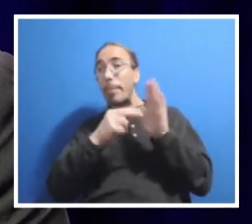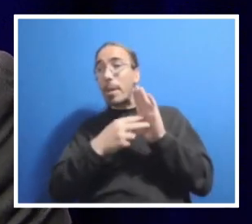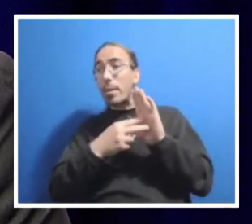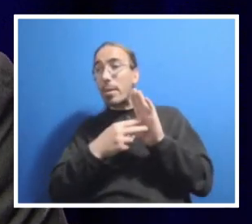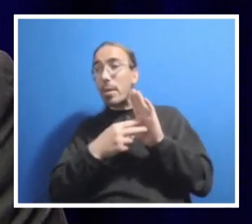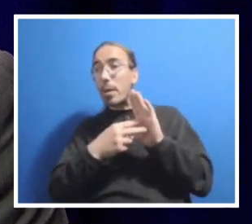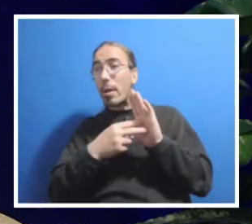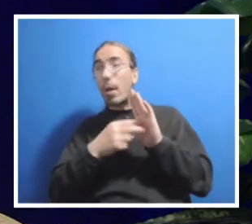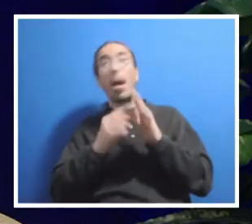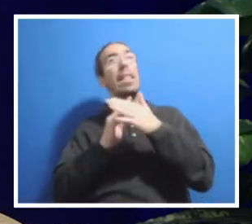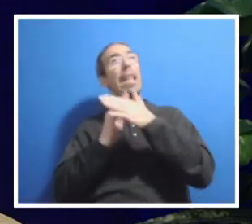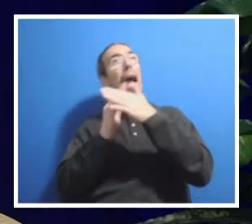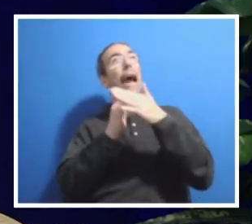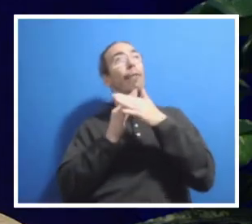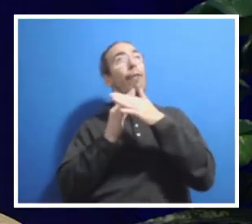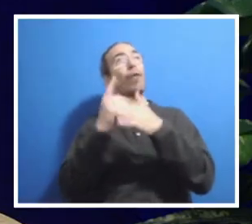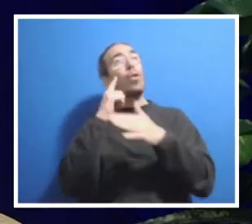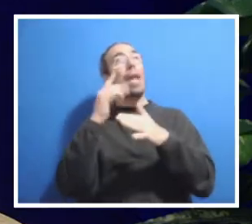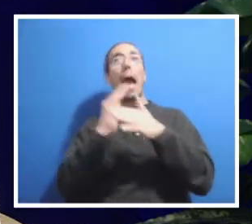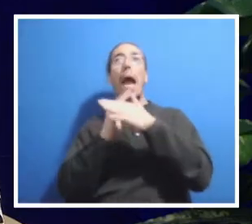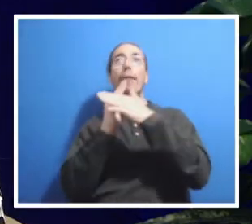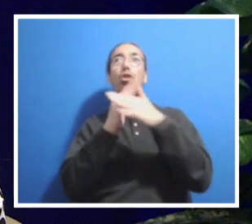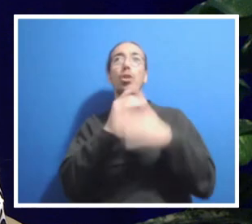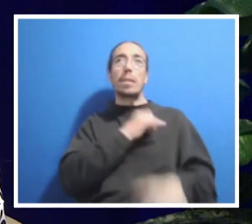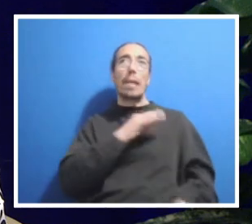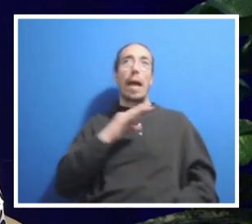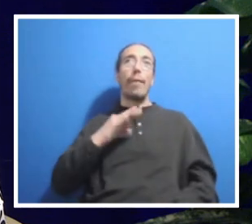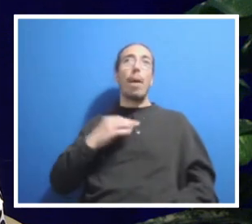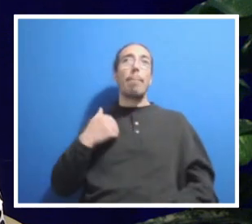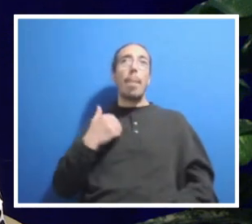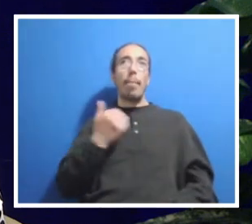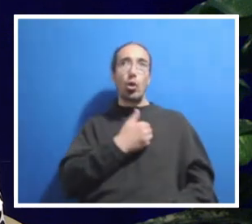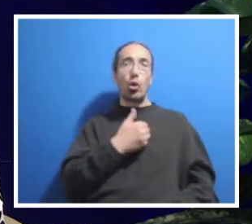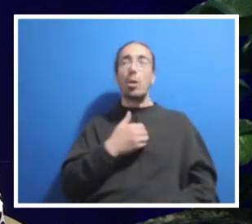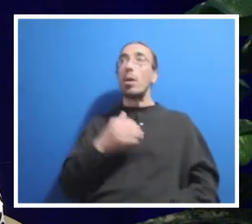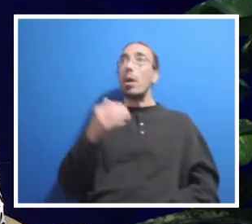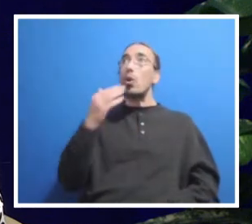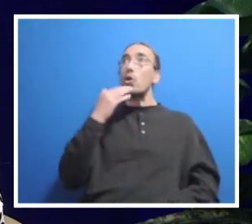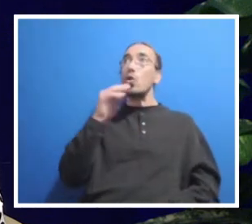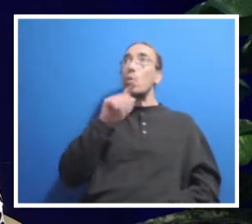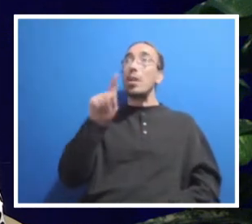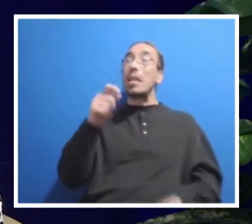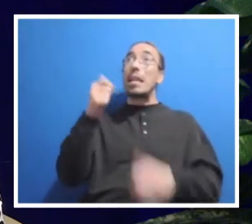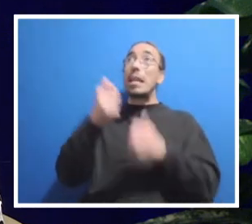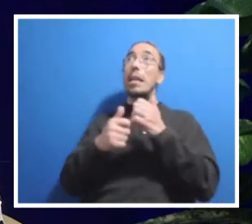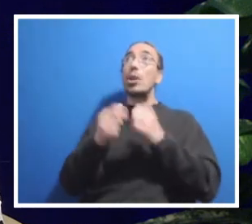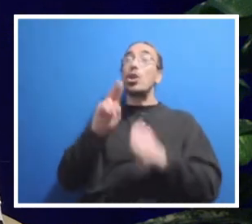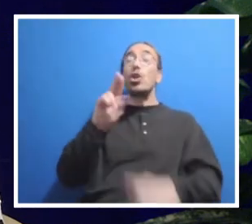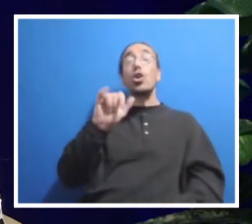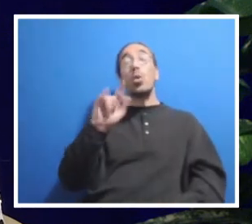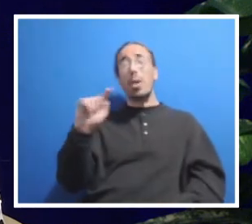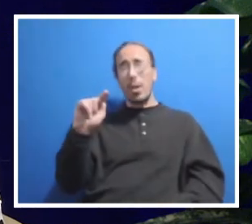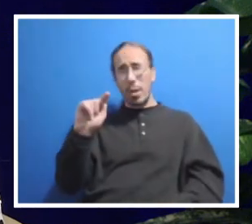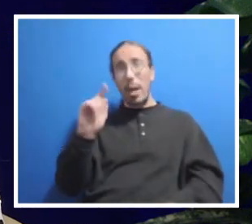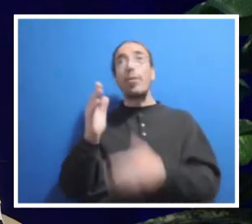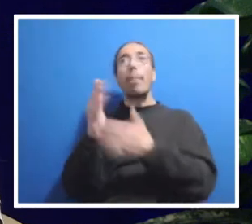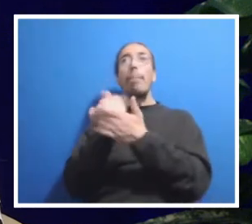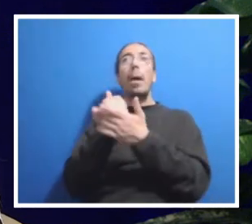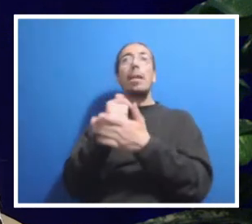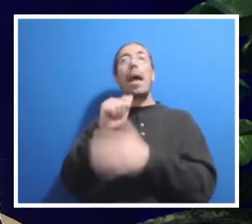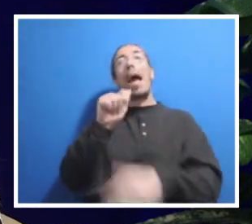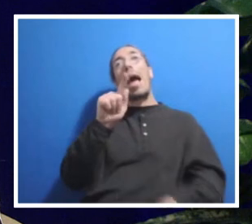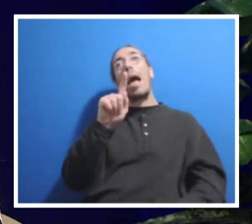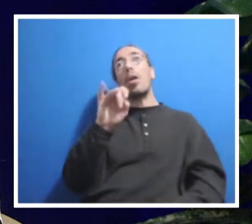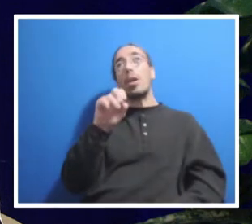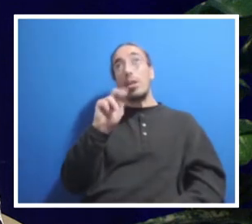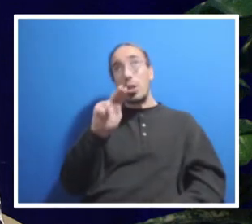general staff member? Yeah, it's a great question. So, right now, each unit gets a budget allocation. And to be completely